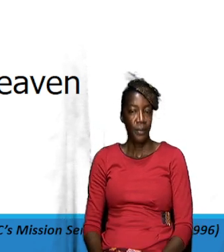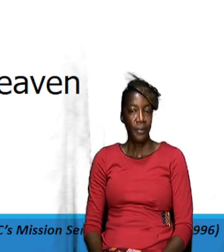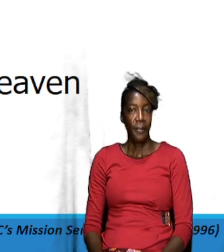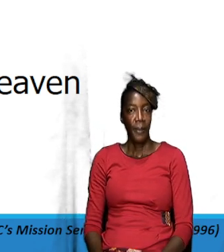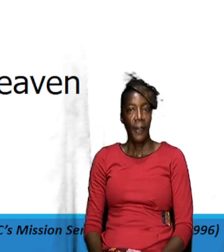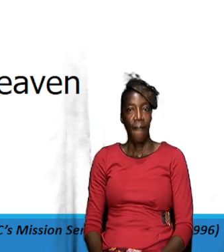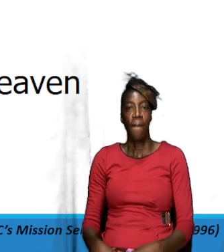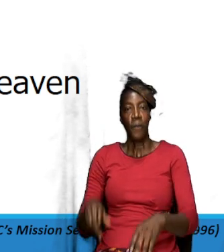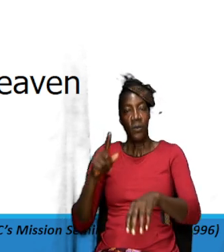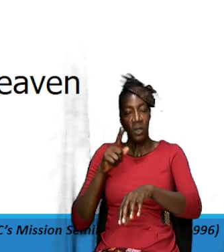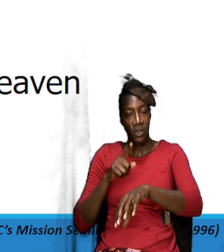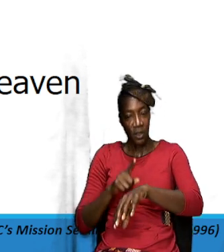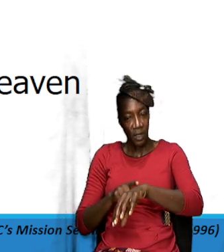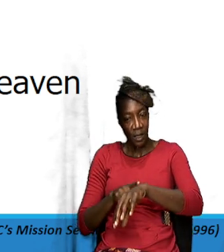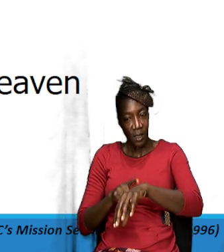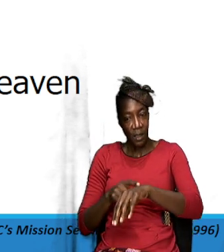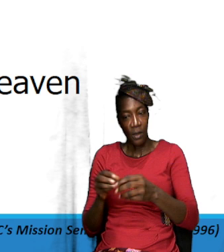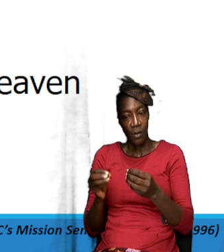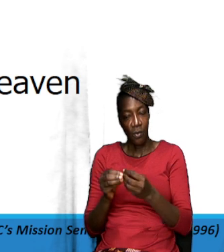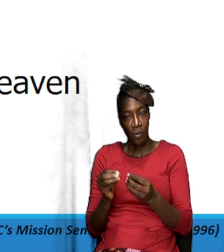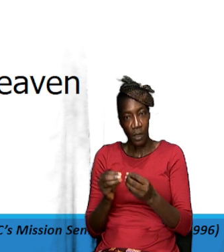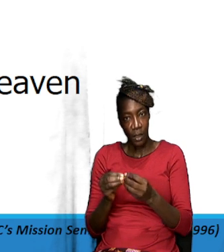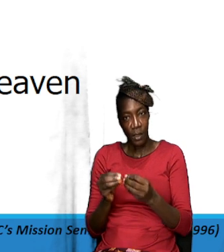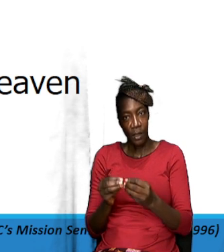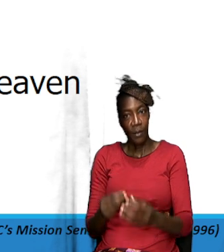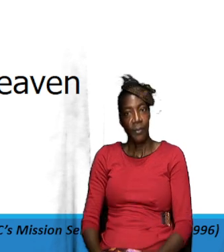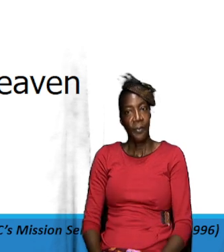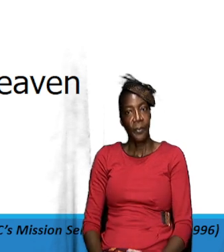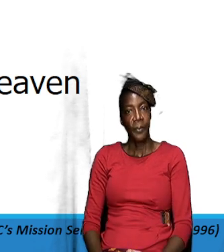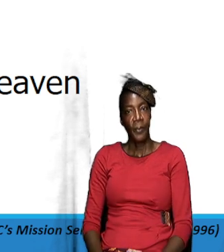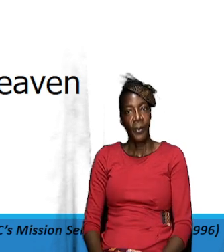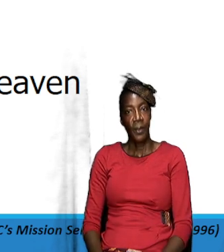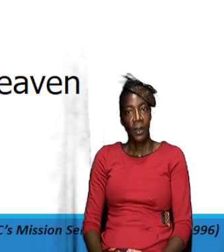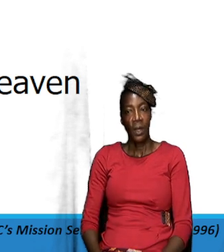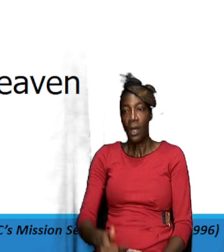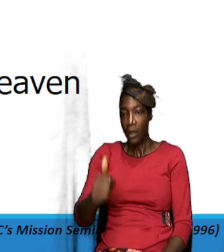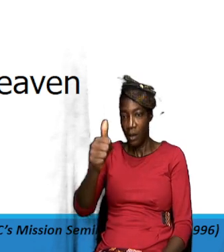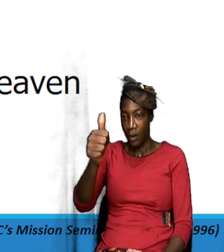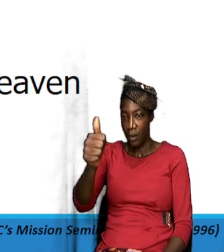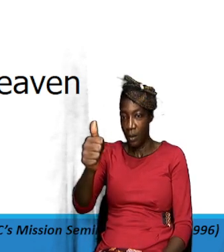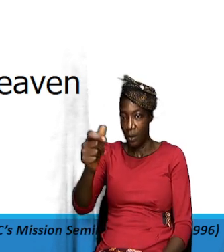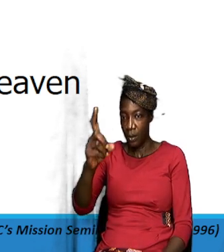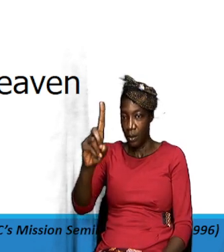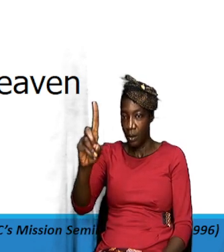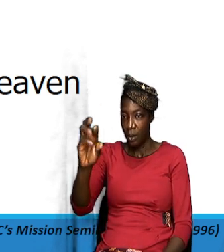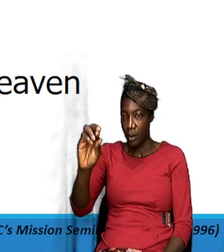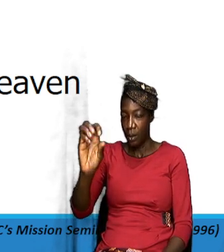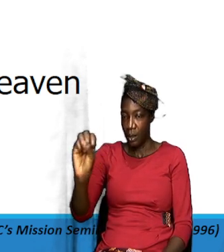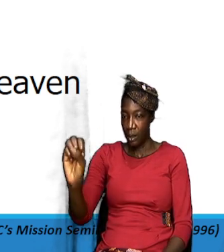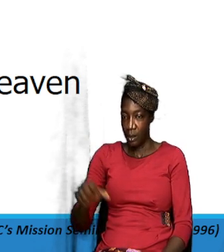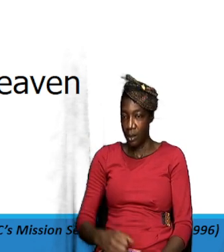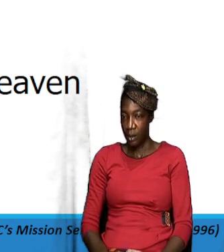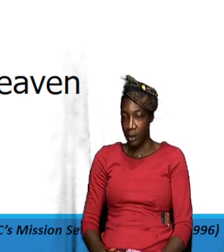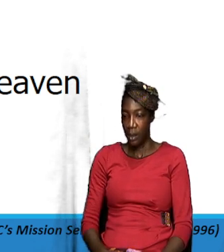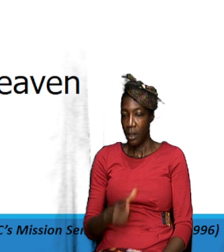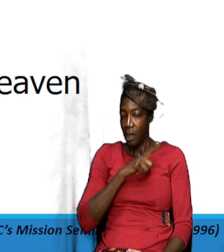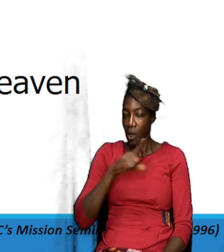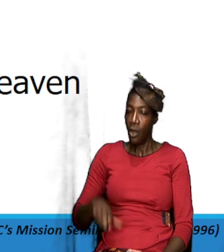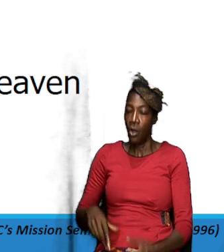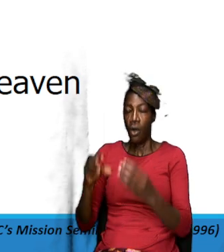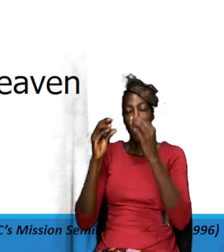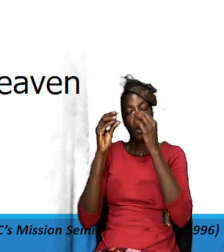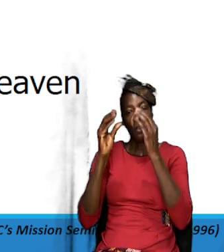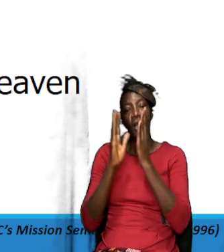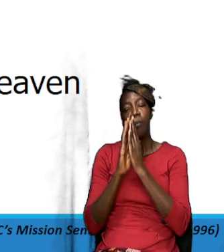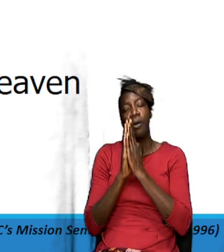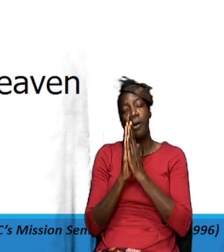so it starts off with the address so as I said before the Lord's prayer we normally sometimes we just repeat it oh